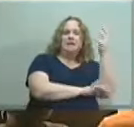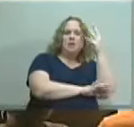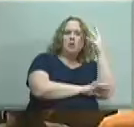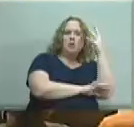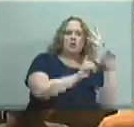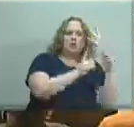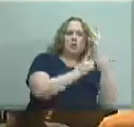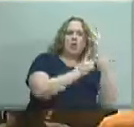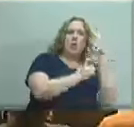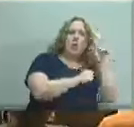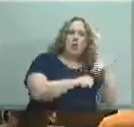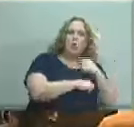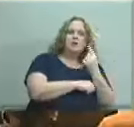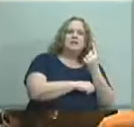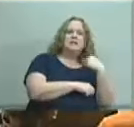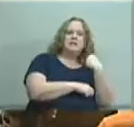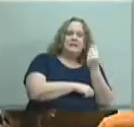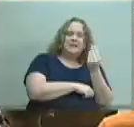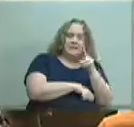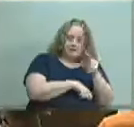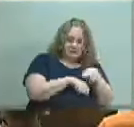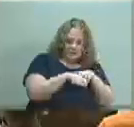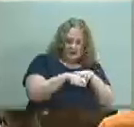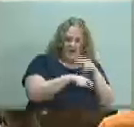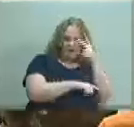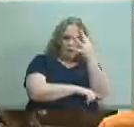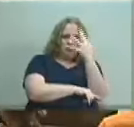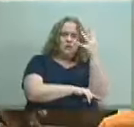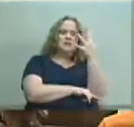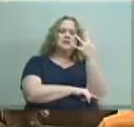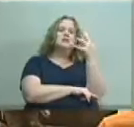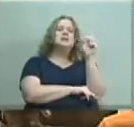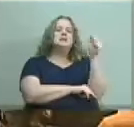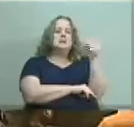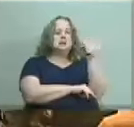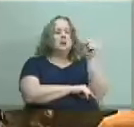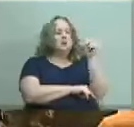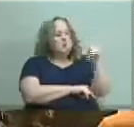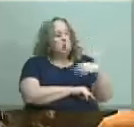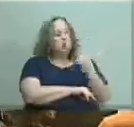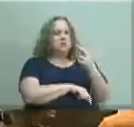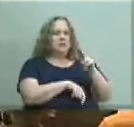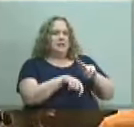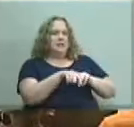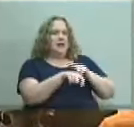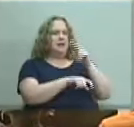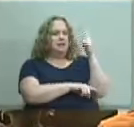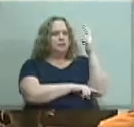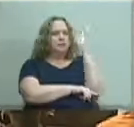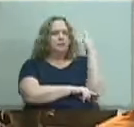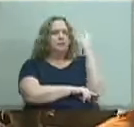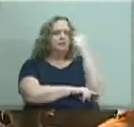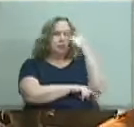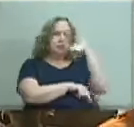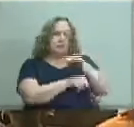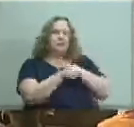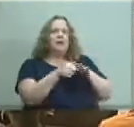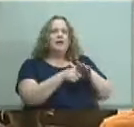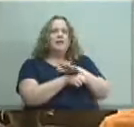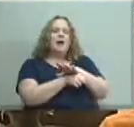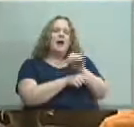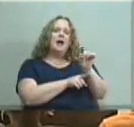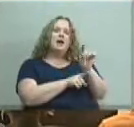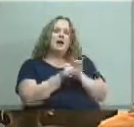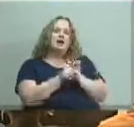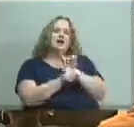gives native trees these will be native trees to louisville or kentucky these will be uh native trees to the area and we're also working in conjunction with